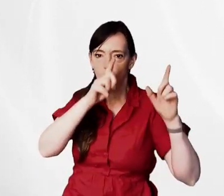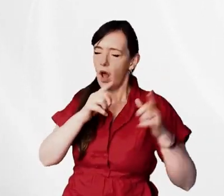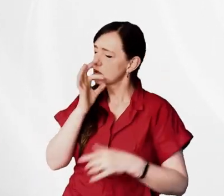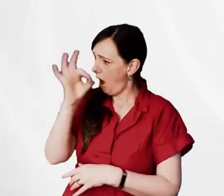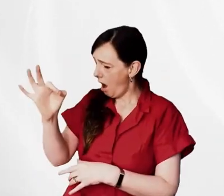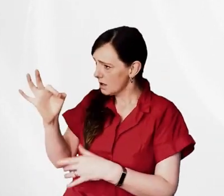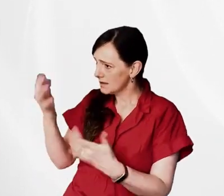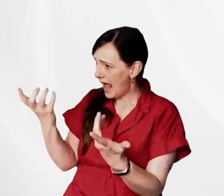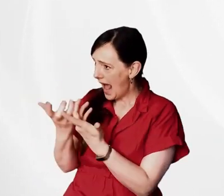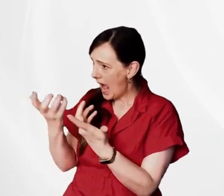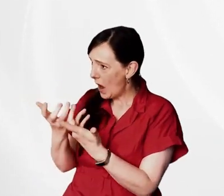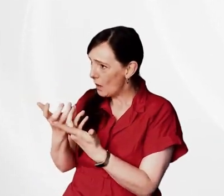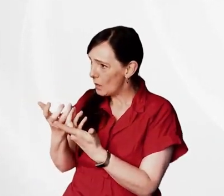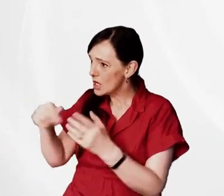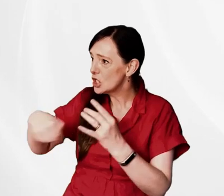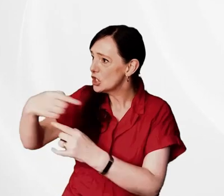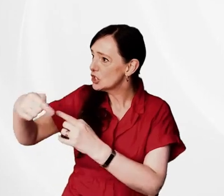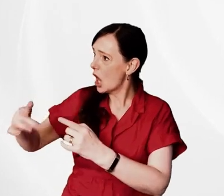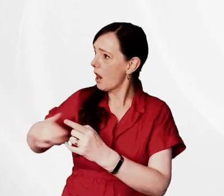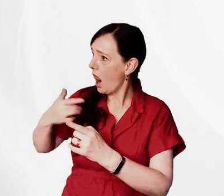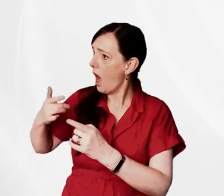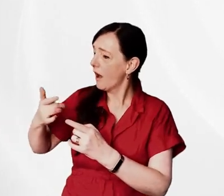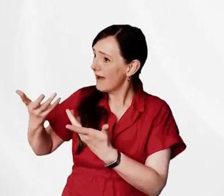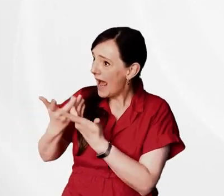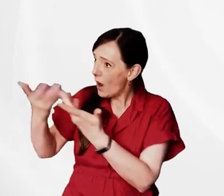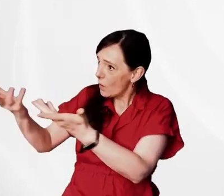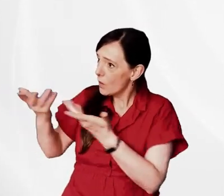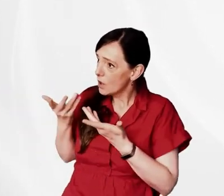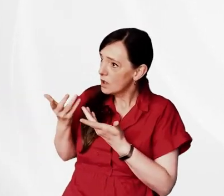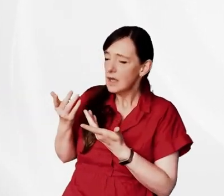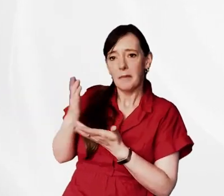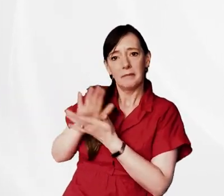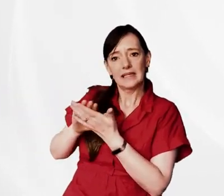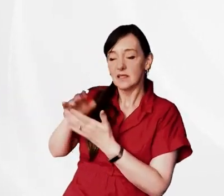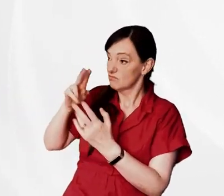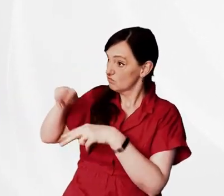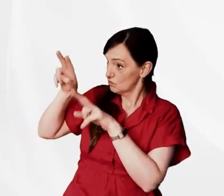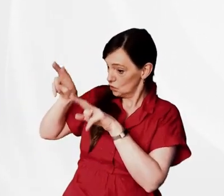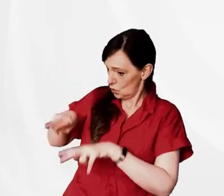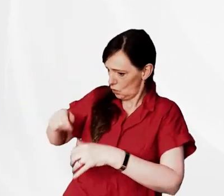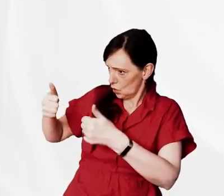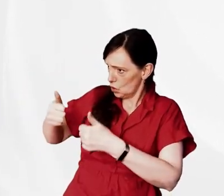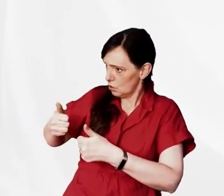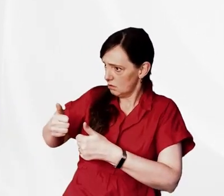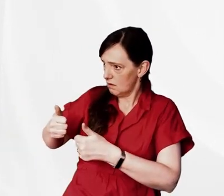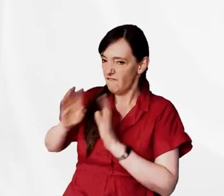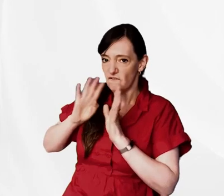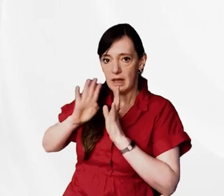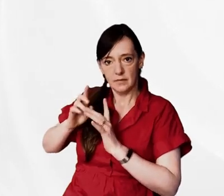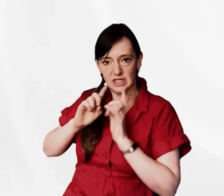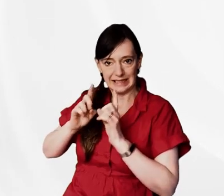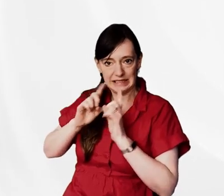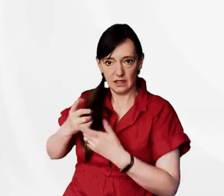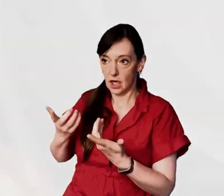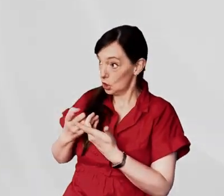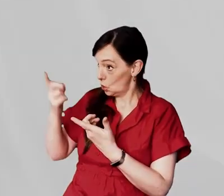what must i do to inherit eternal life in other words he's saying jesus you look like a good religious leader you're a famous rabbi and moral teacher so you